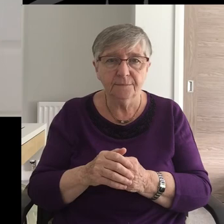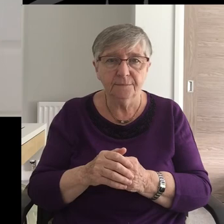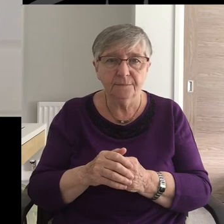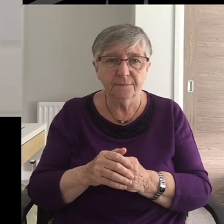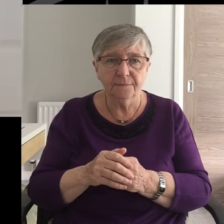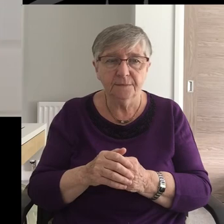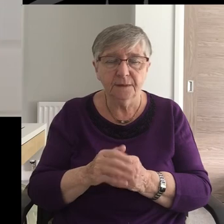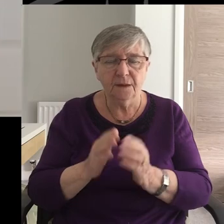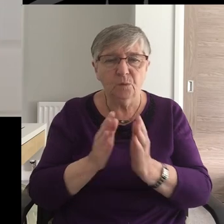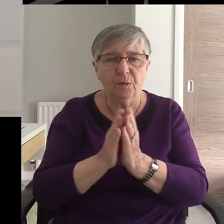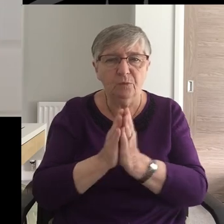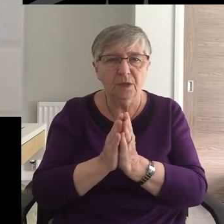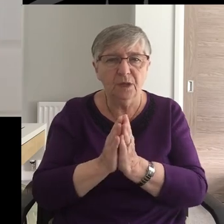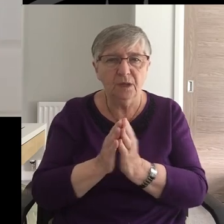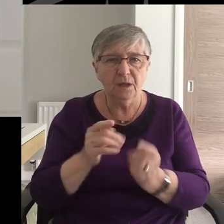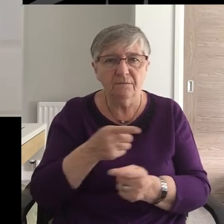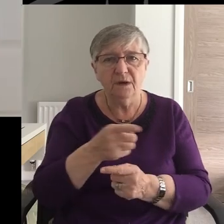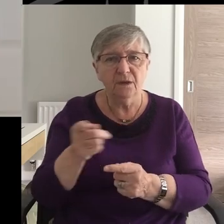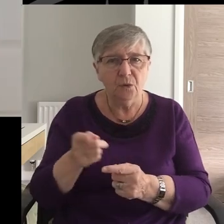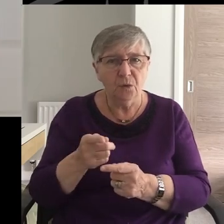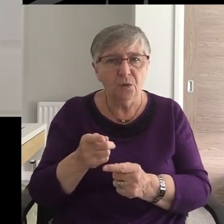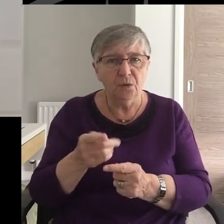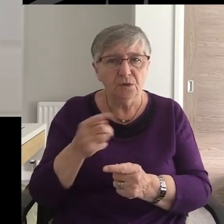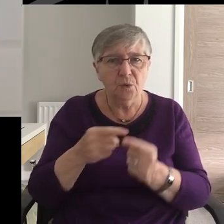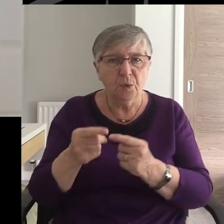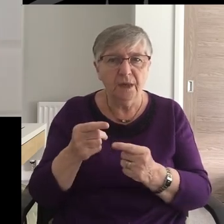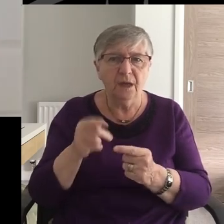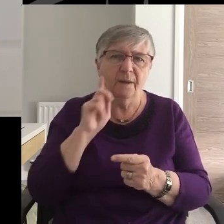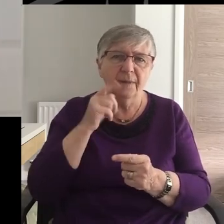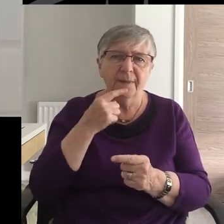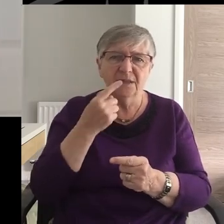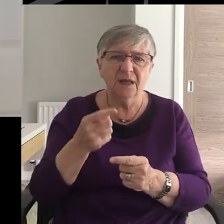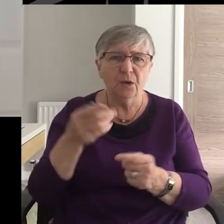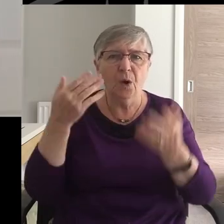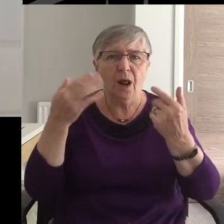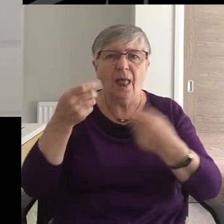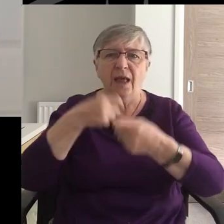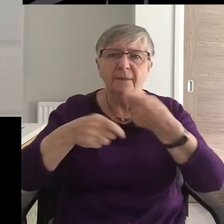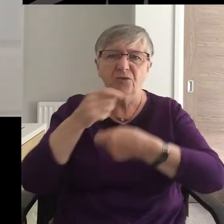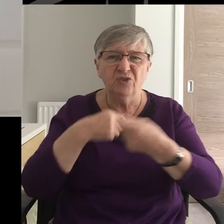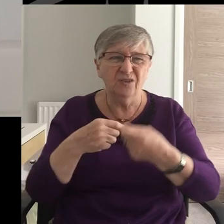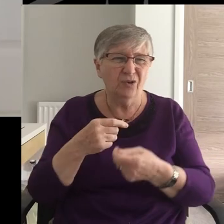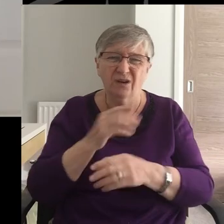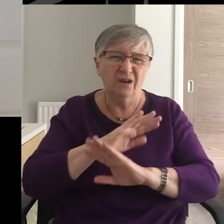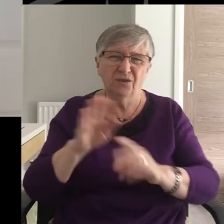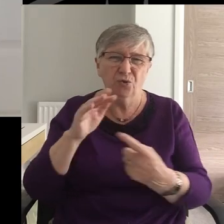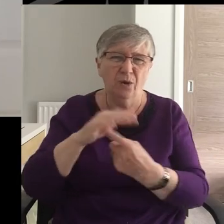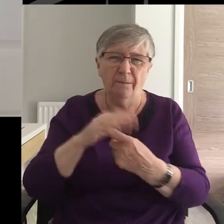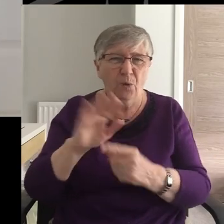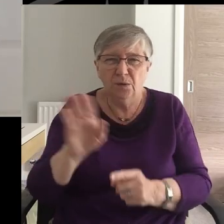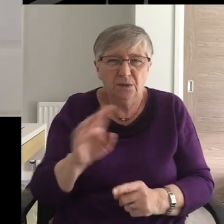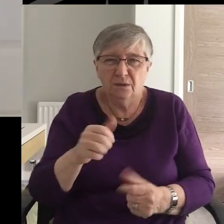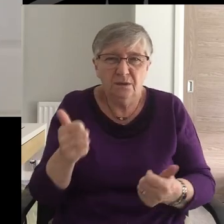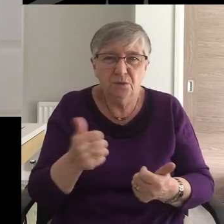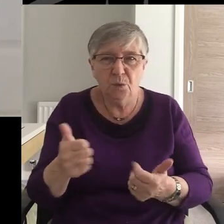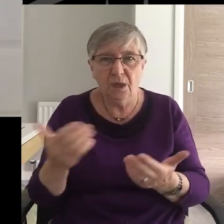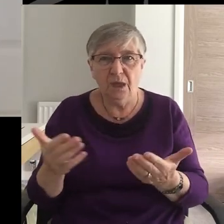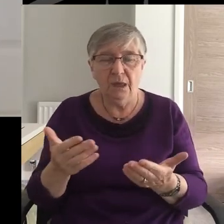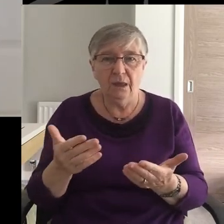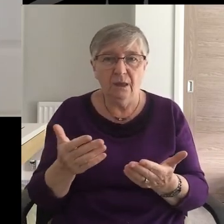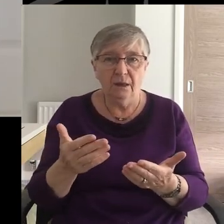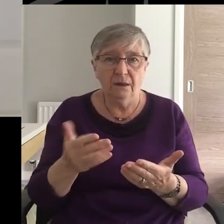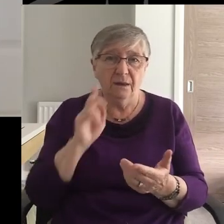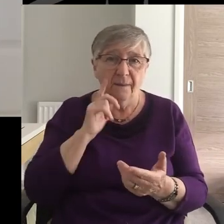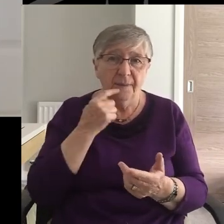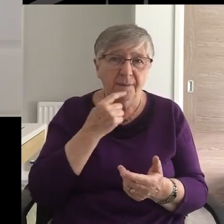And we pray for those For whom climate change Seems to make so little Importance For those who